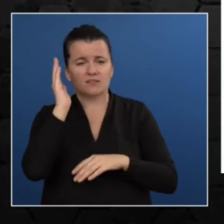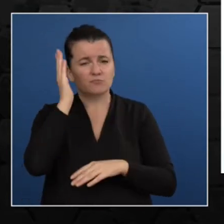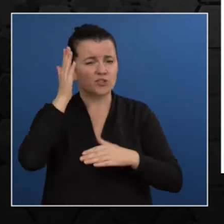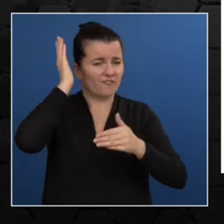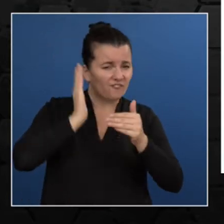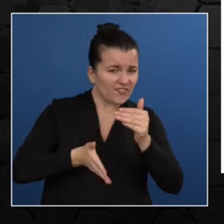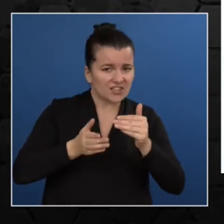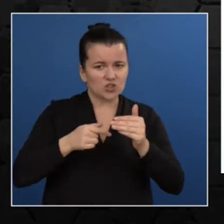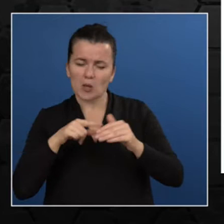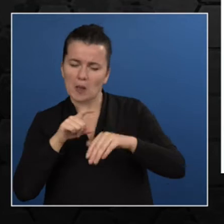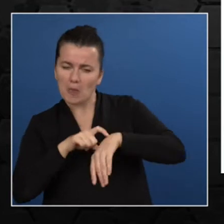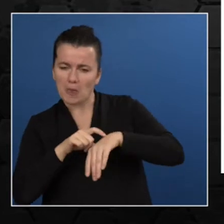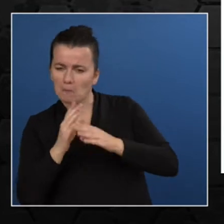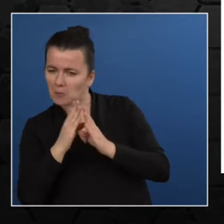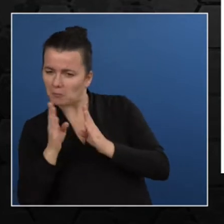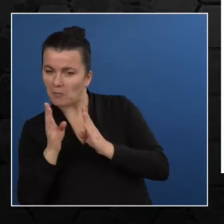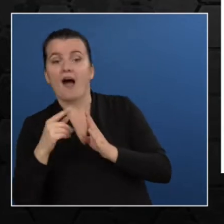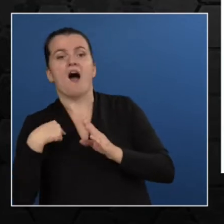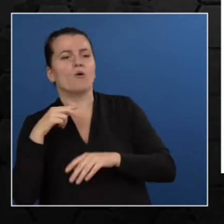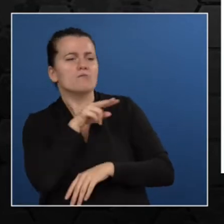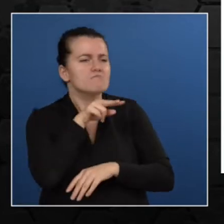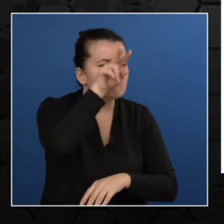that will be great.